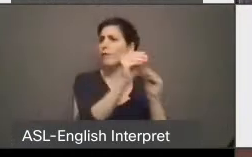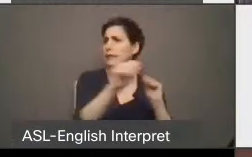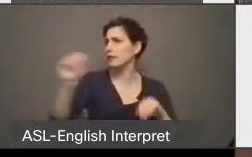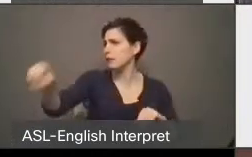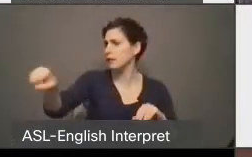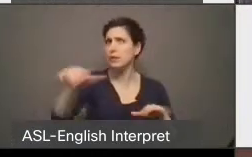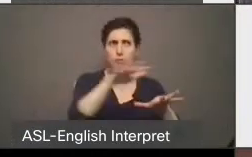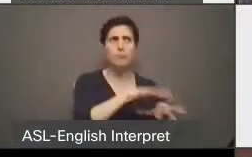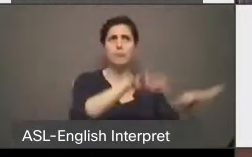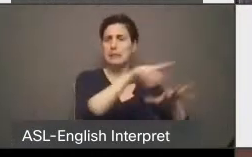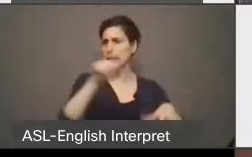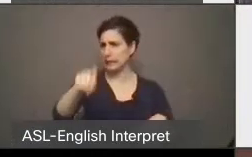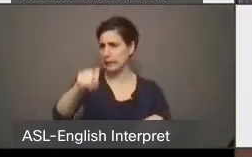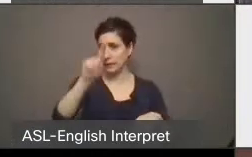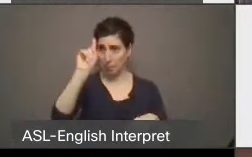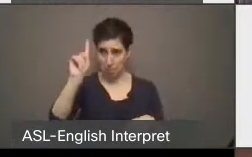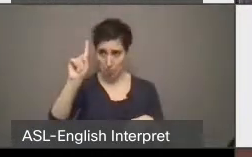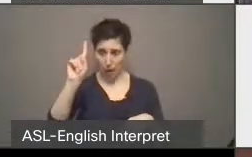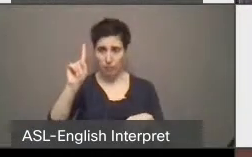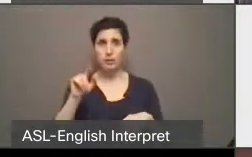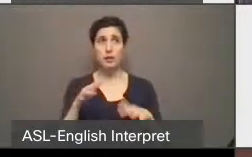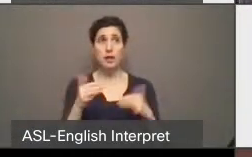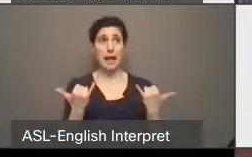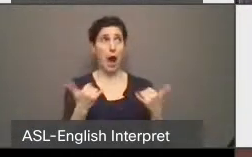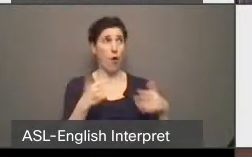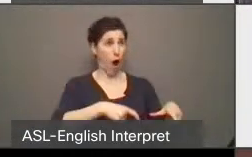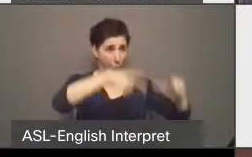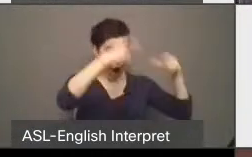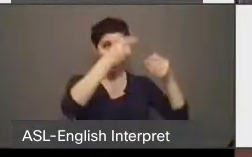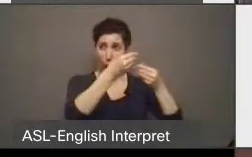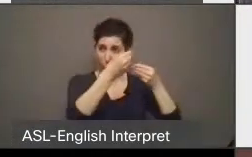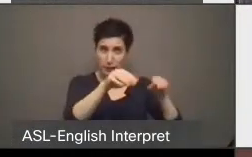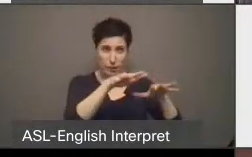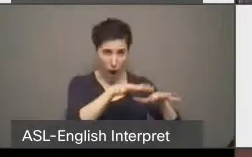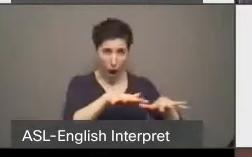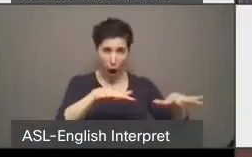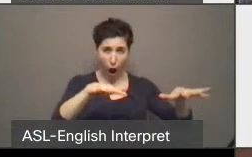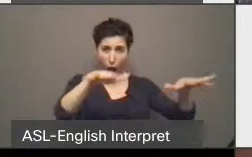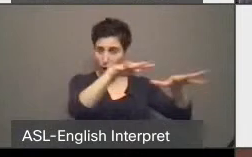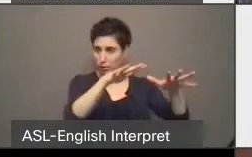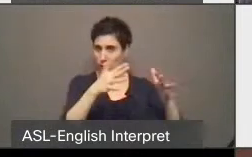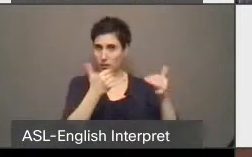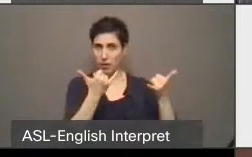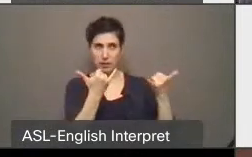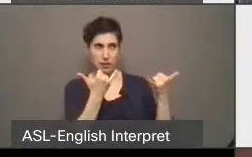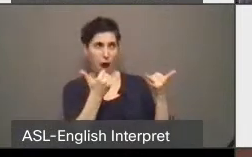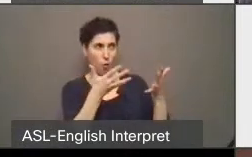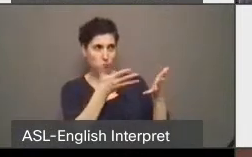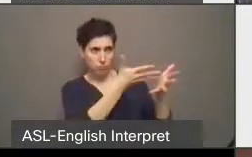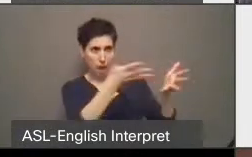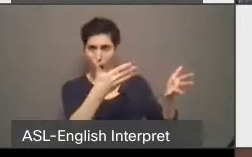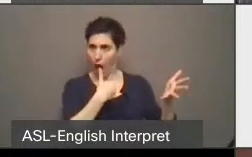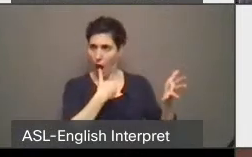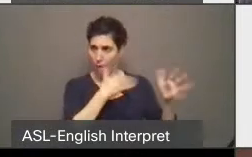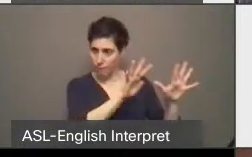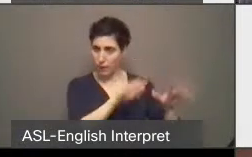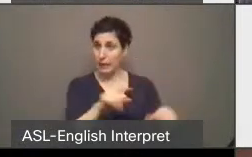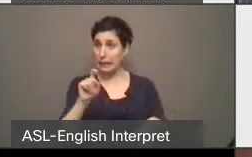order to modernize our existing office space. Are, are the ones we're not surplusing. We need 250 million